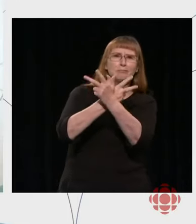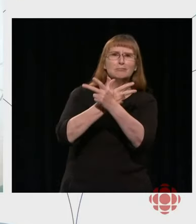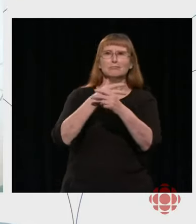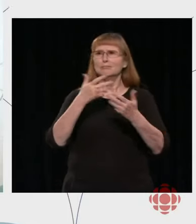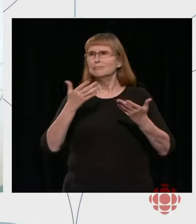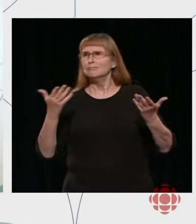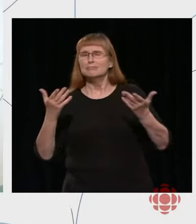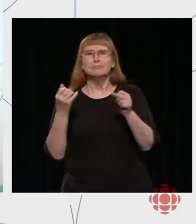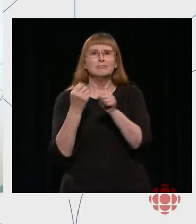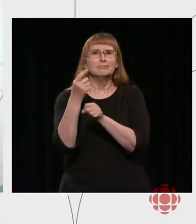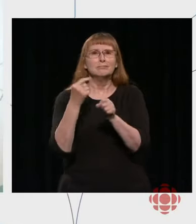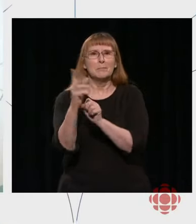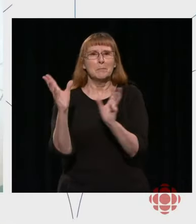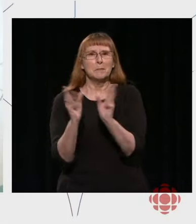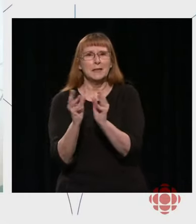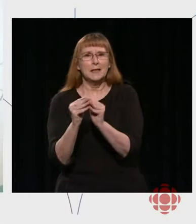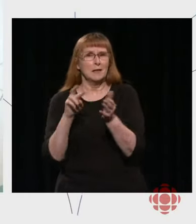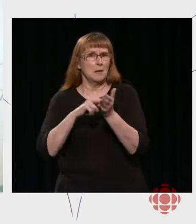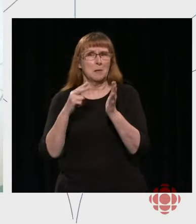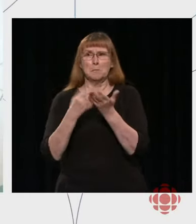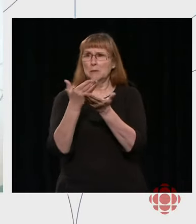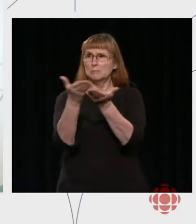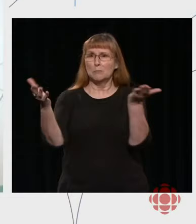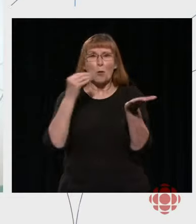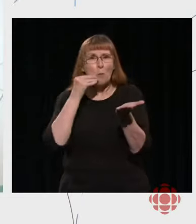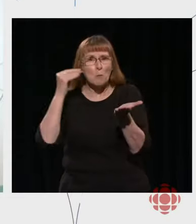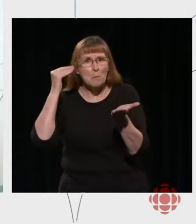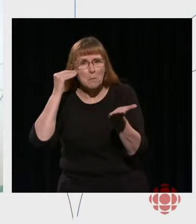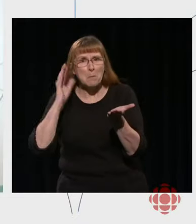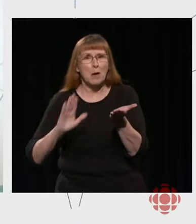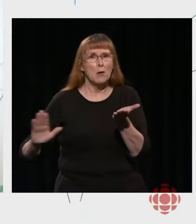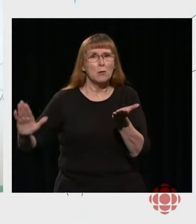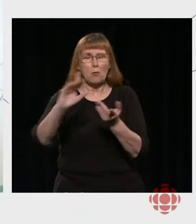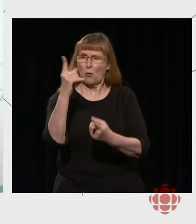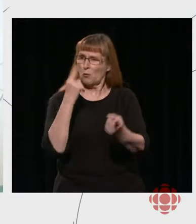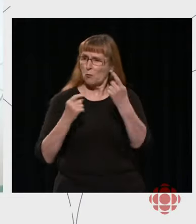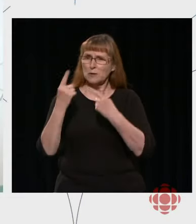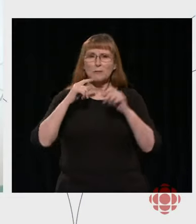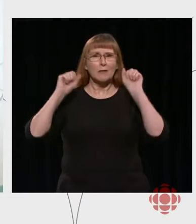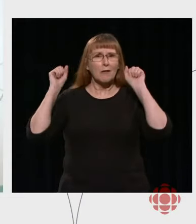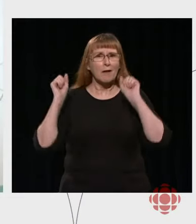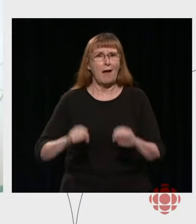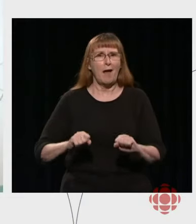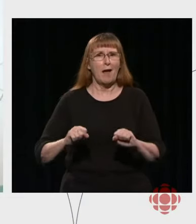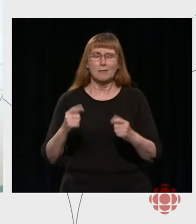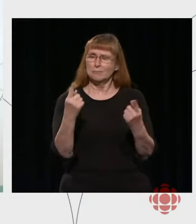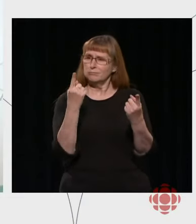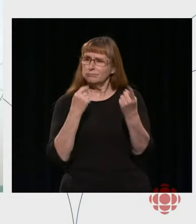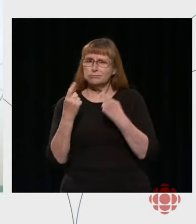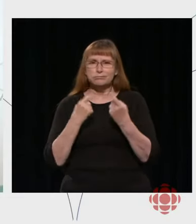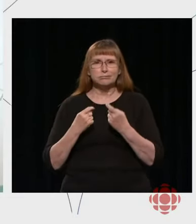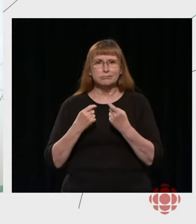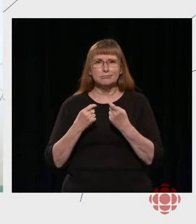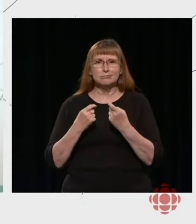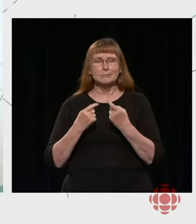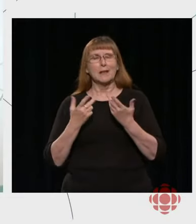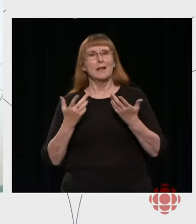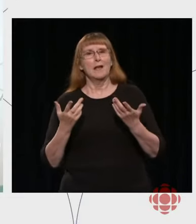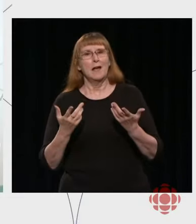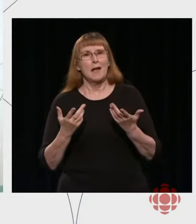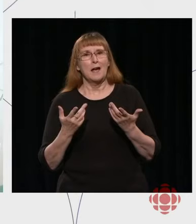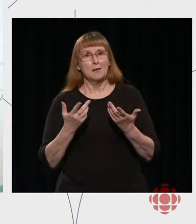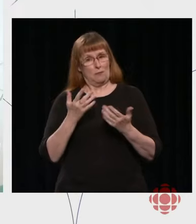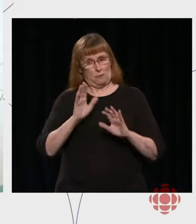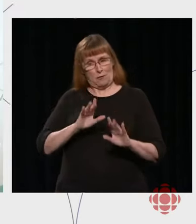invites you at home, you Canadians, to ask your questions regarding your public broadcaster. And to make sure that you